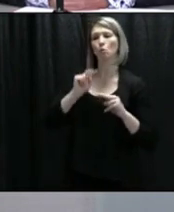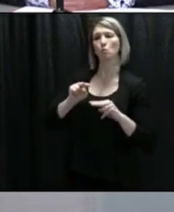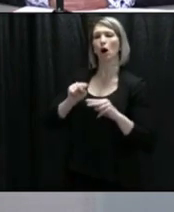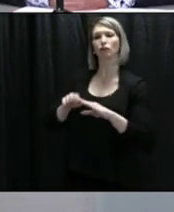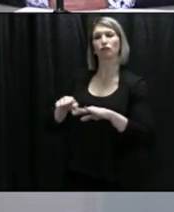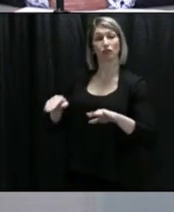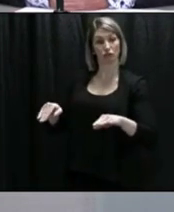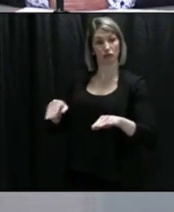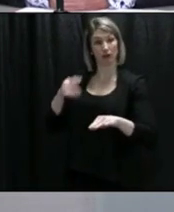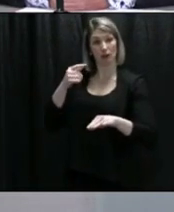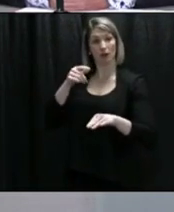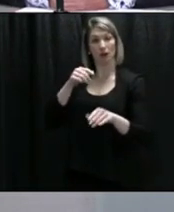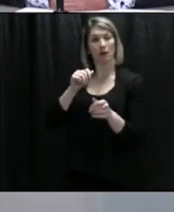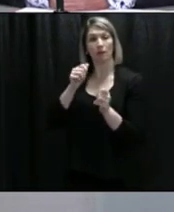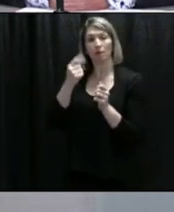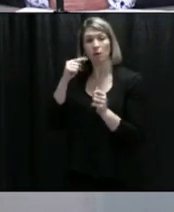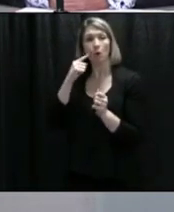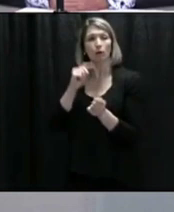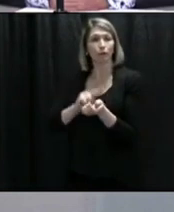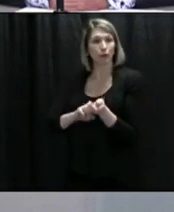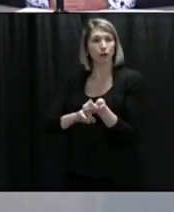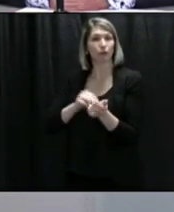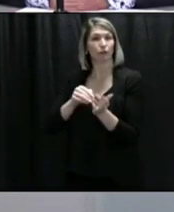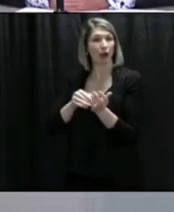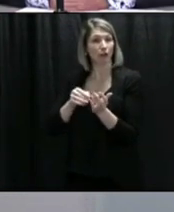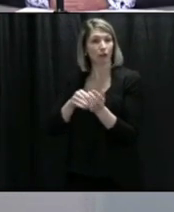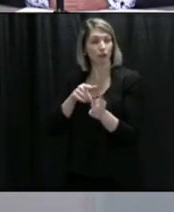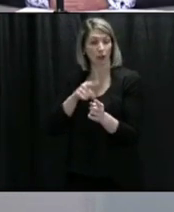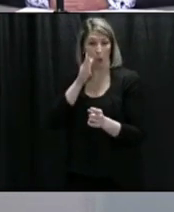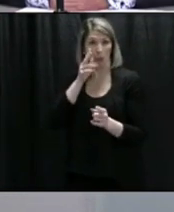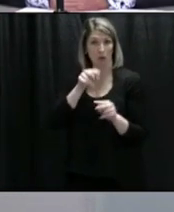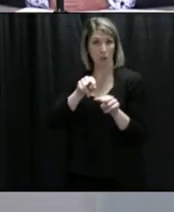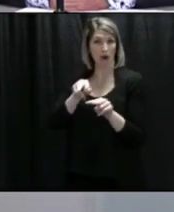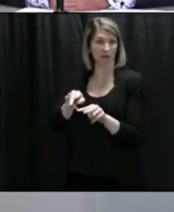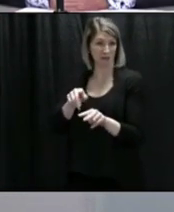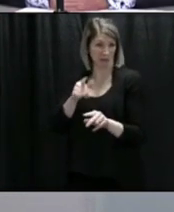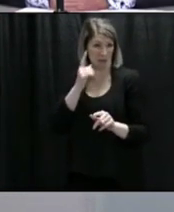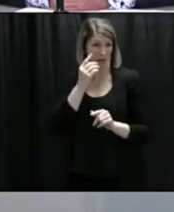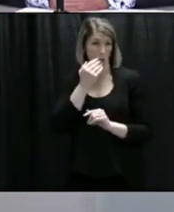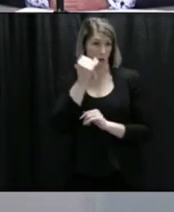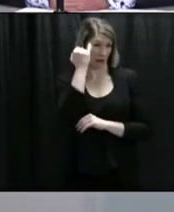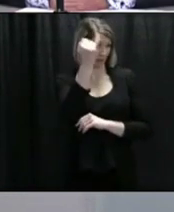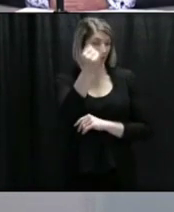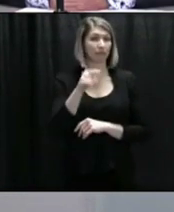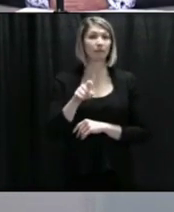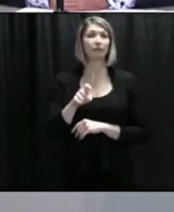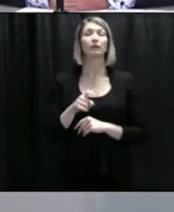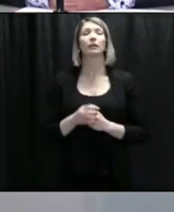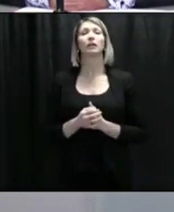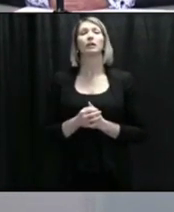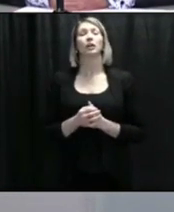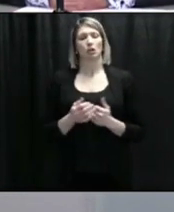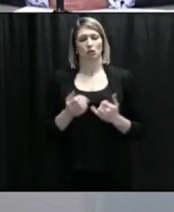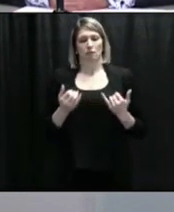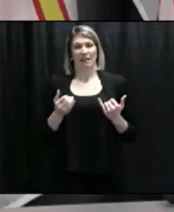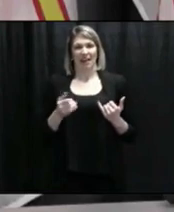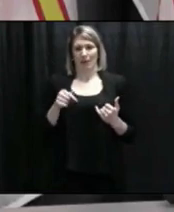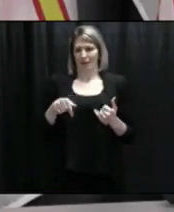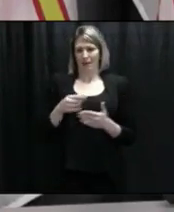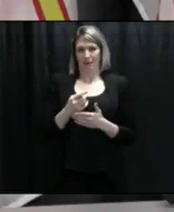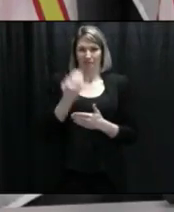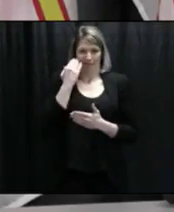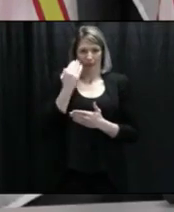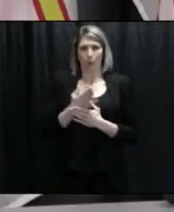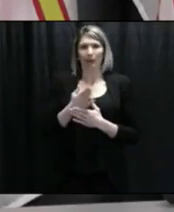working on a number of options with the commitment to provide childcare to essential workers. And so we've been working through the weekend